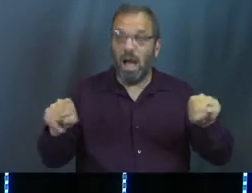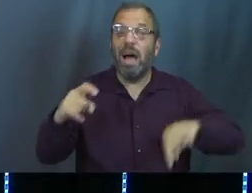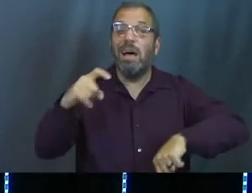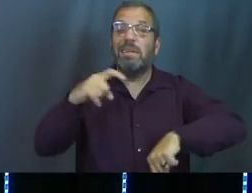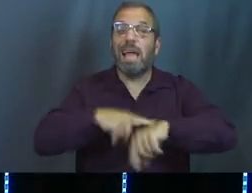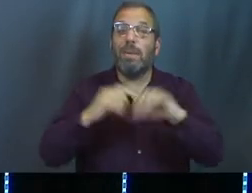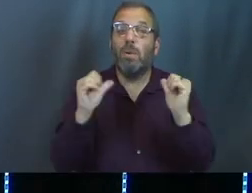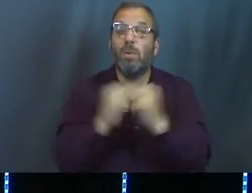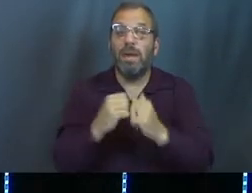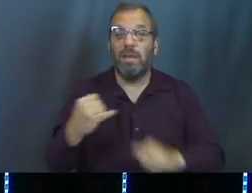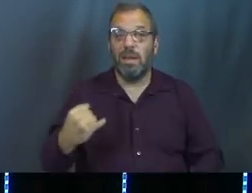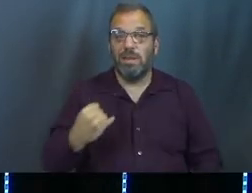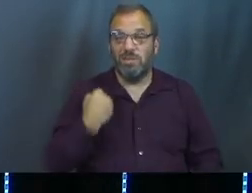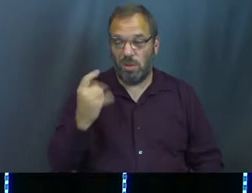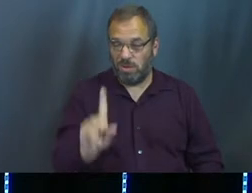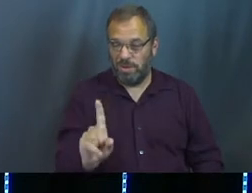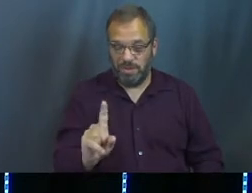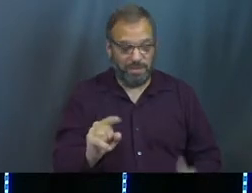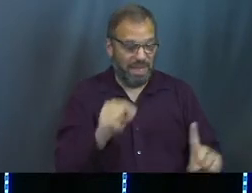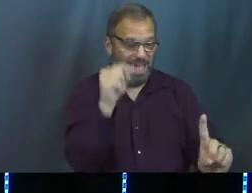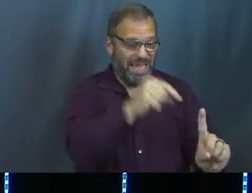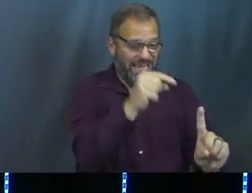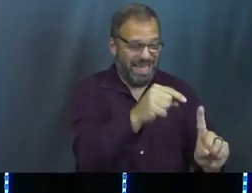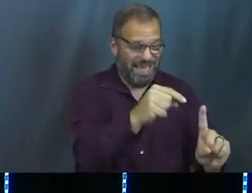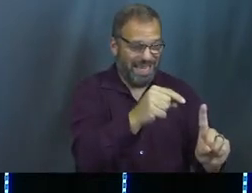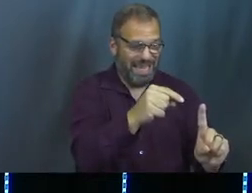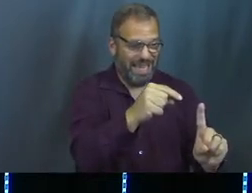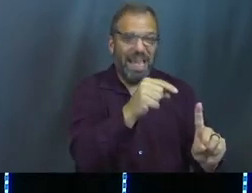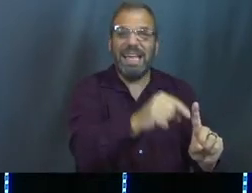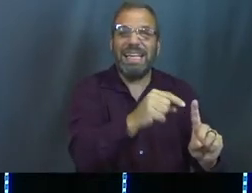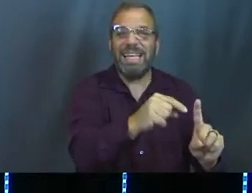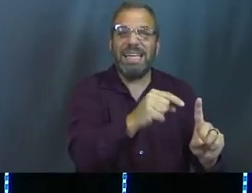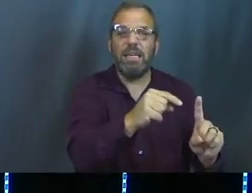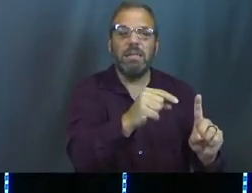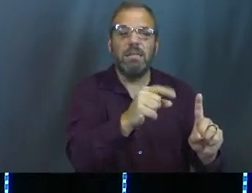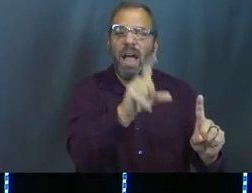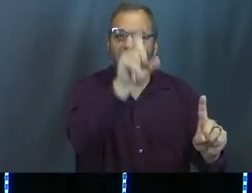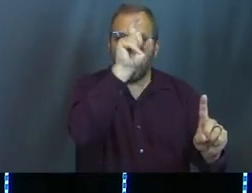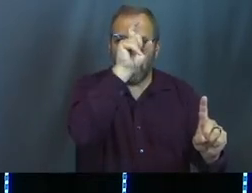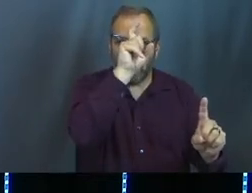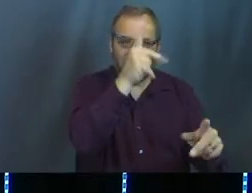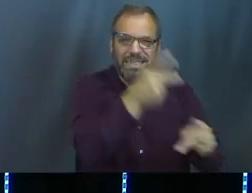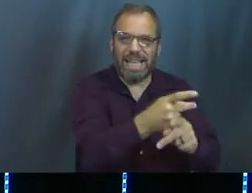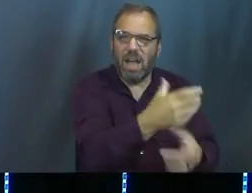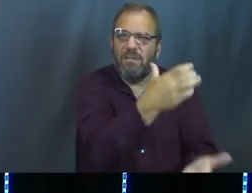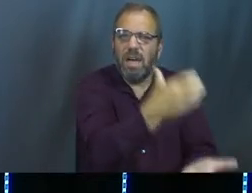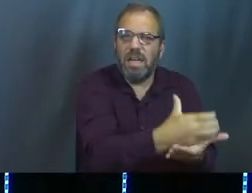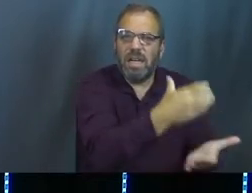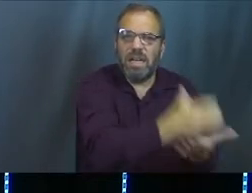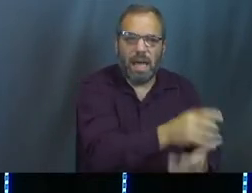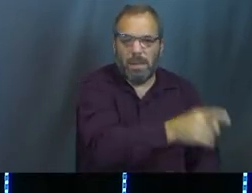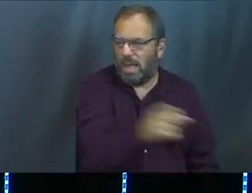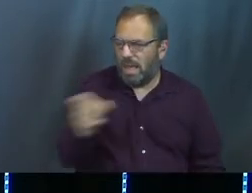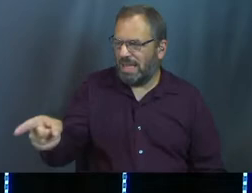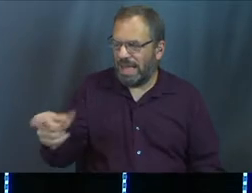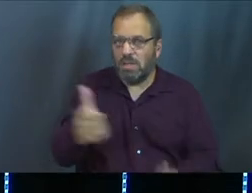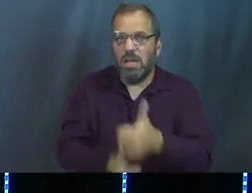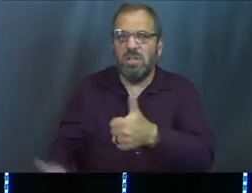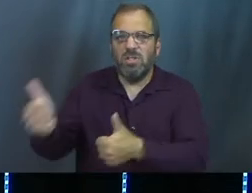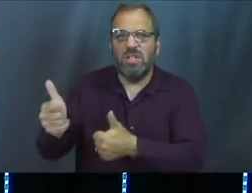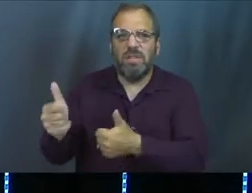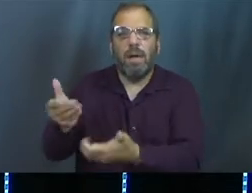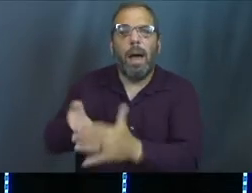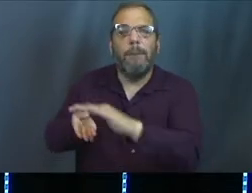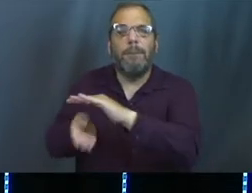time with Joseph. The first one is a cupbearer. He is the Pharaoh's cupbearer. The second one is the chief